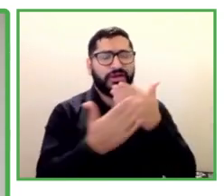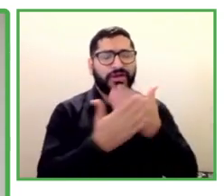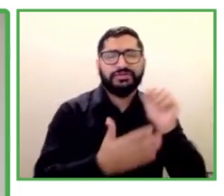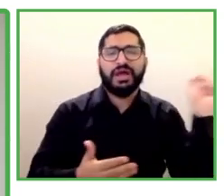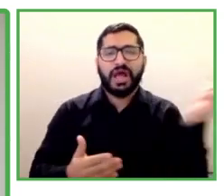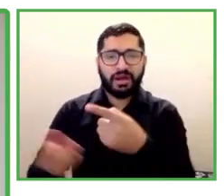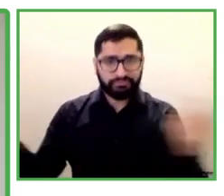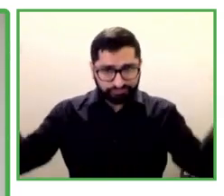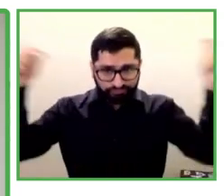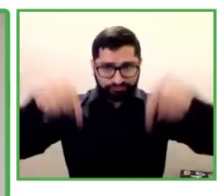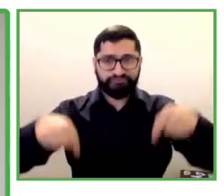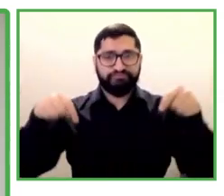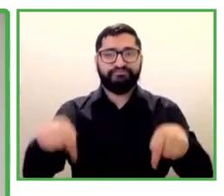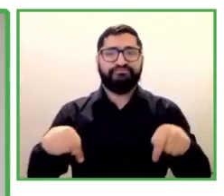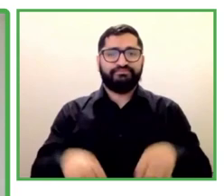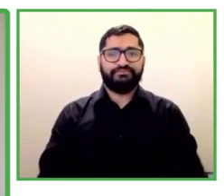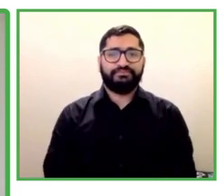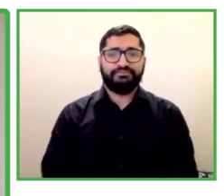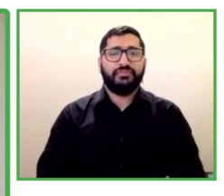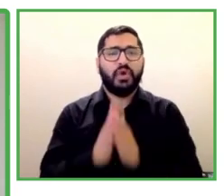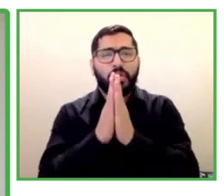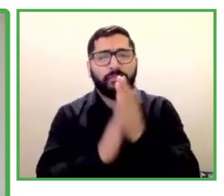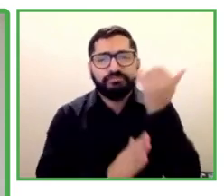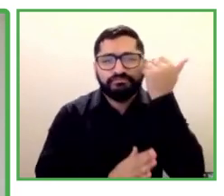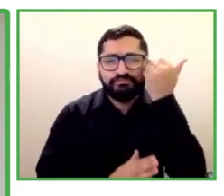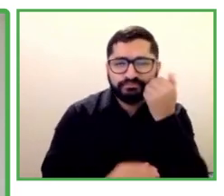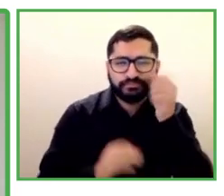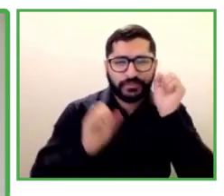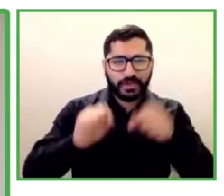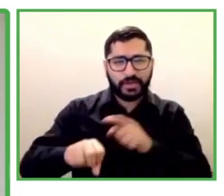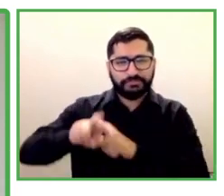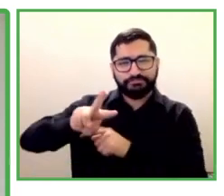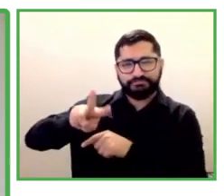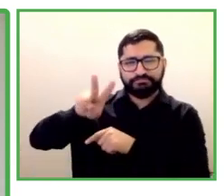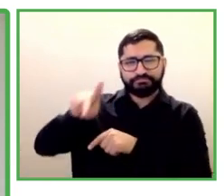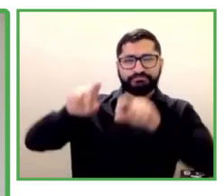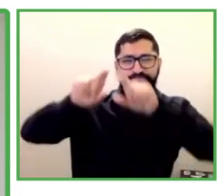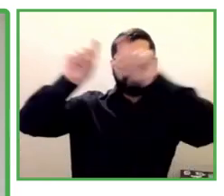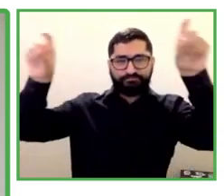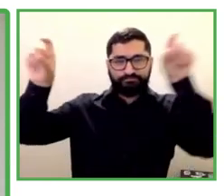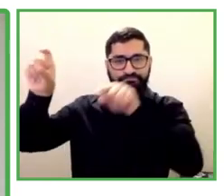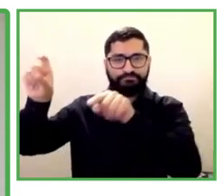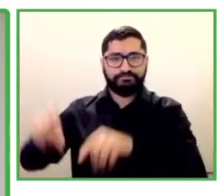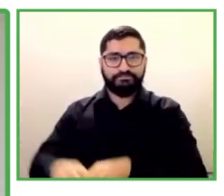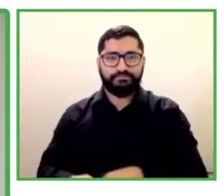to seeing you in the live interaction format in a couple seconds. Thank you.